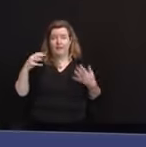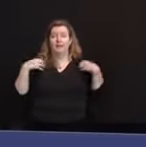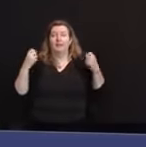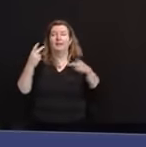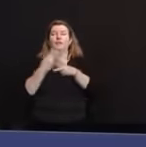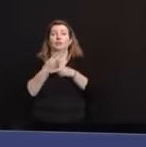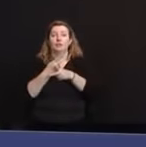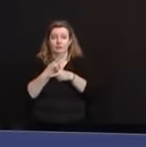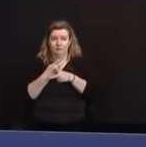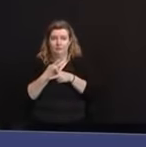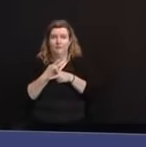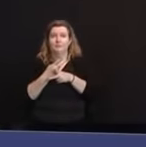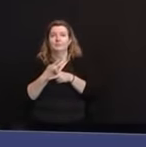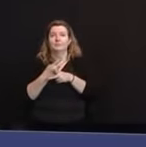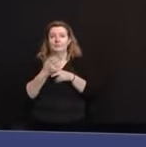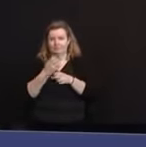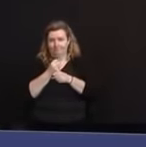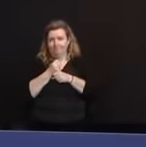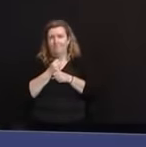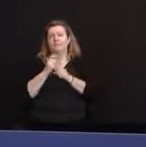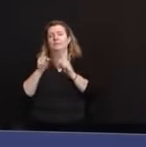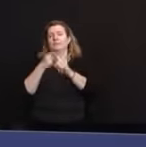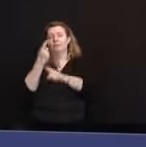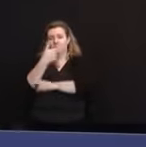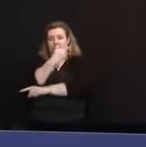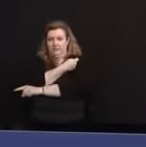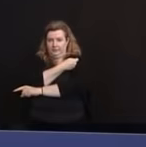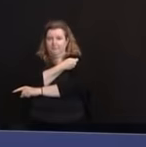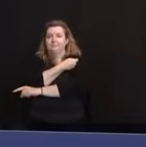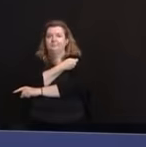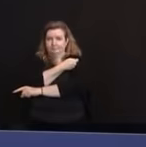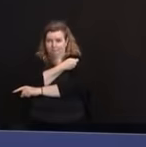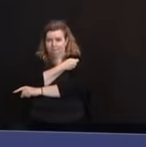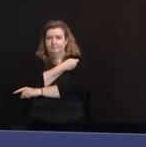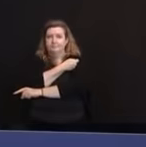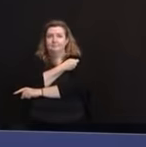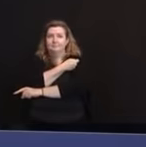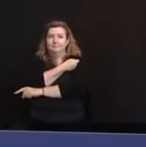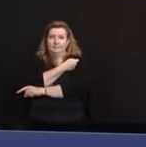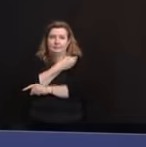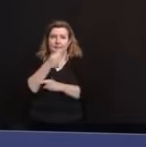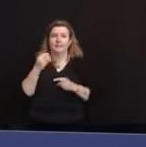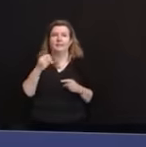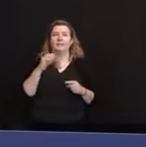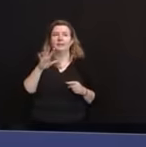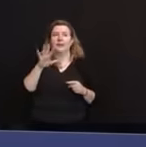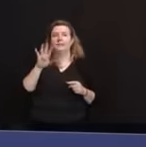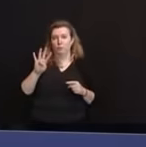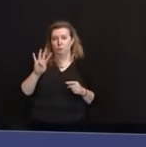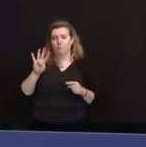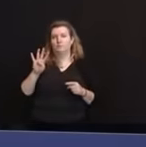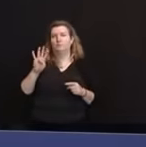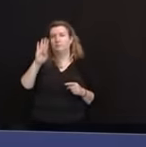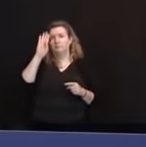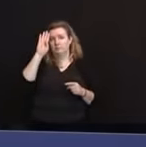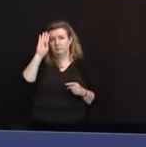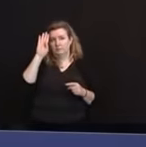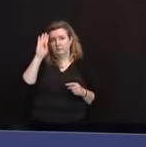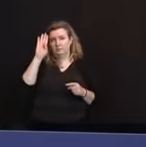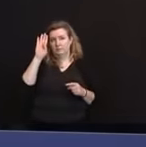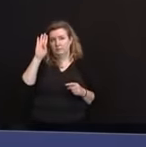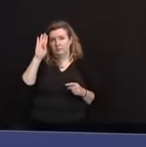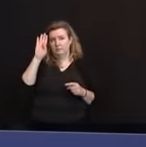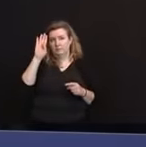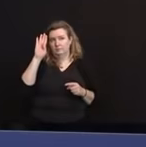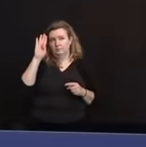vaccine in 54 hospitals and six other sites, including two